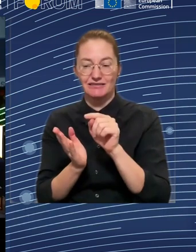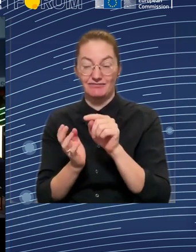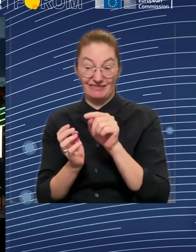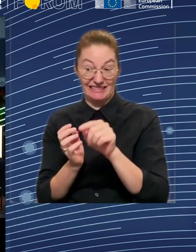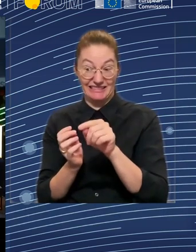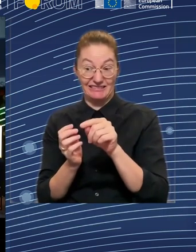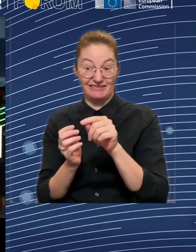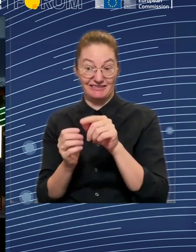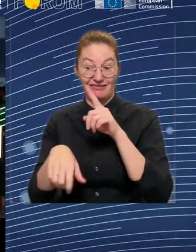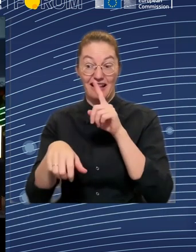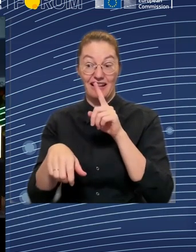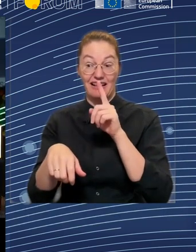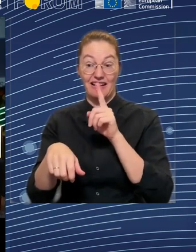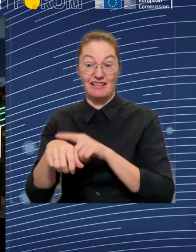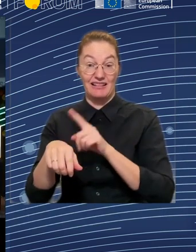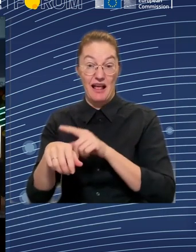microphones. Yes.